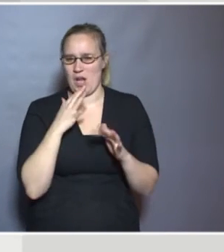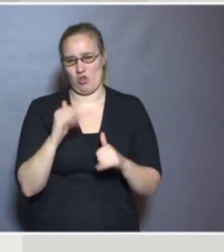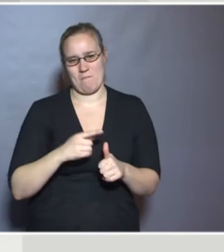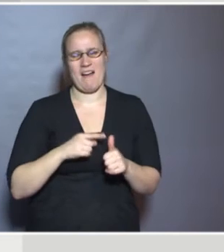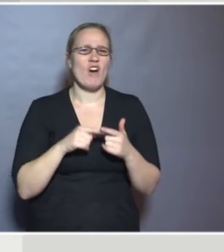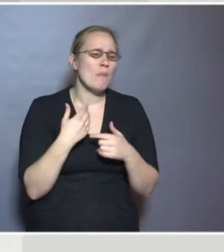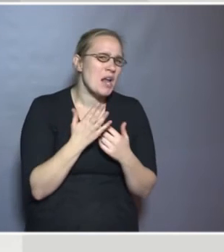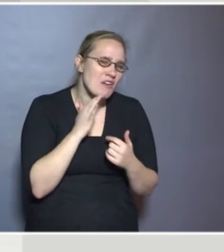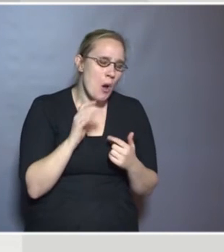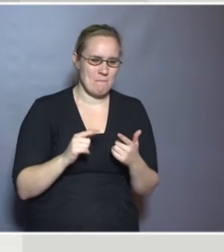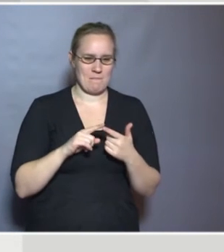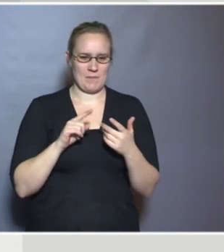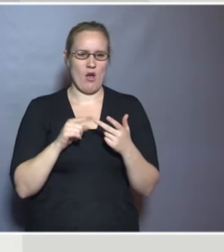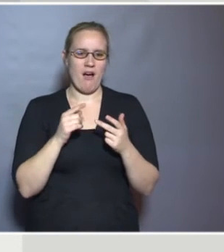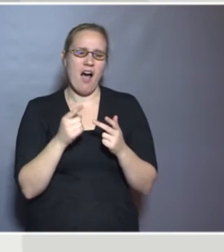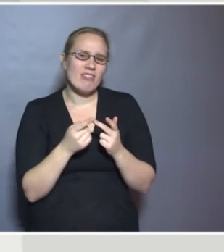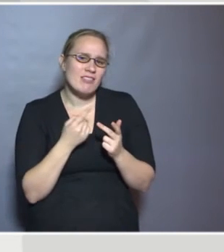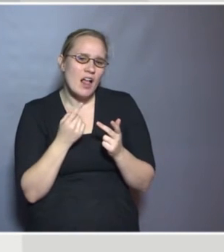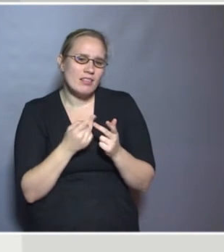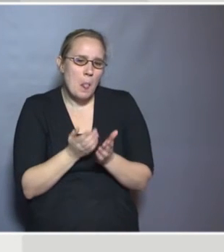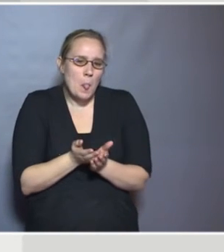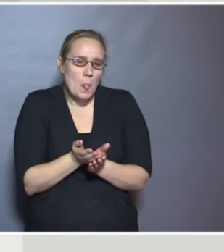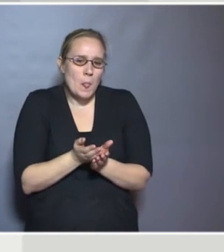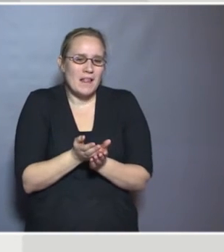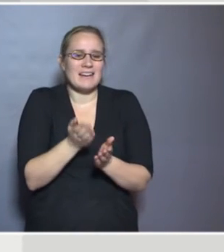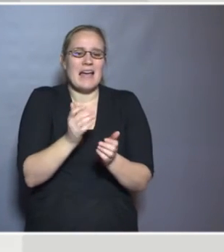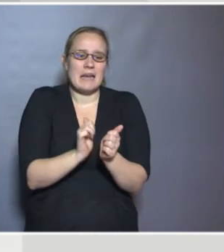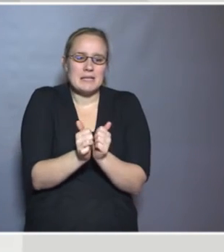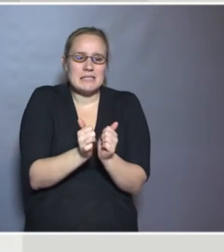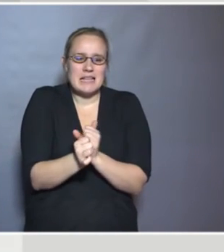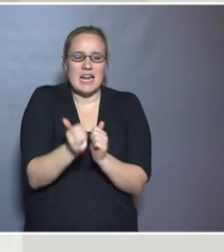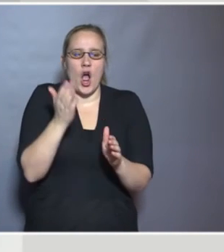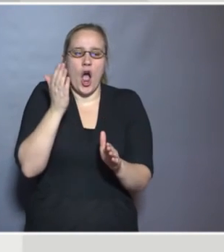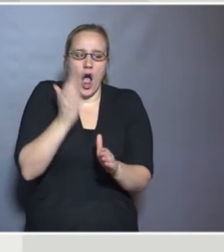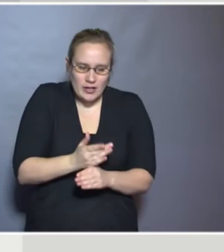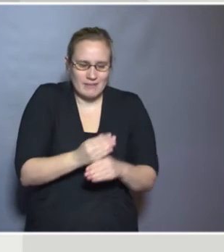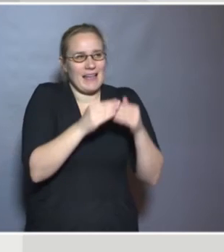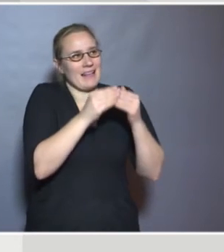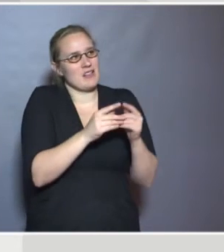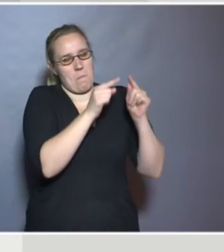are we talking about? And what numbers accurately represent those agreements?